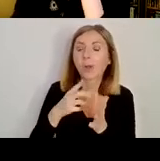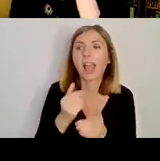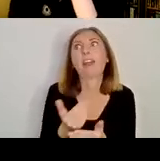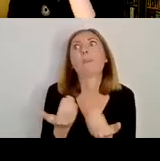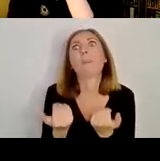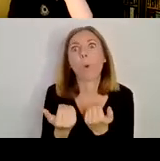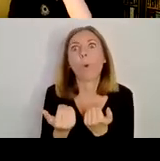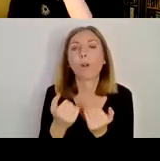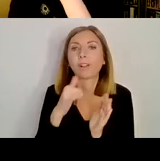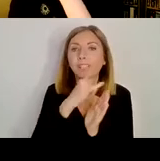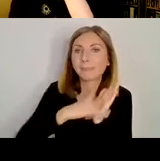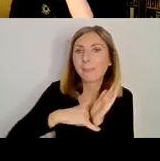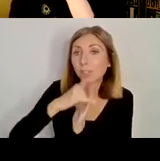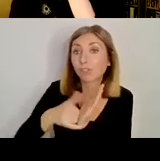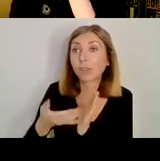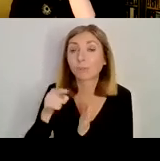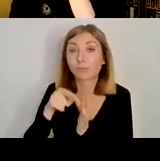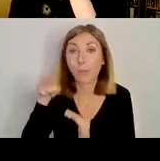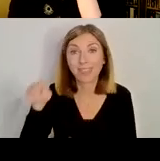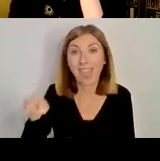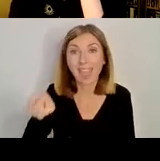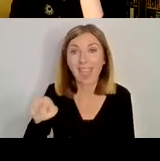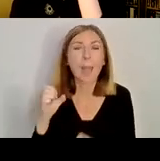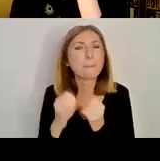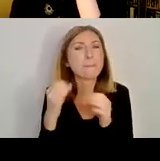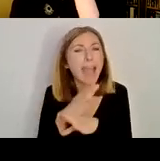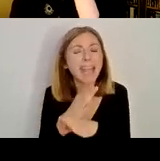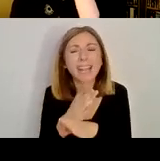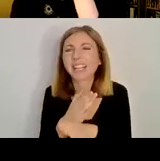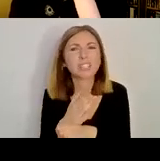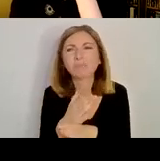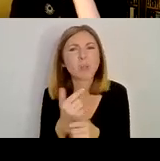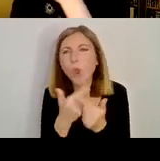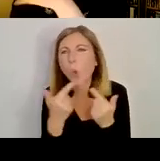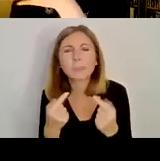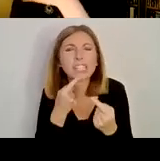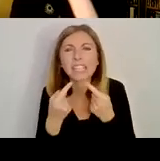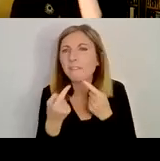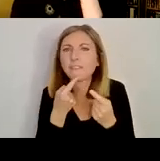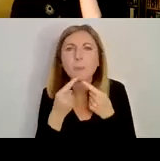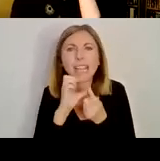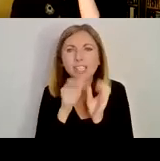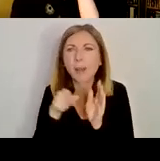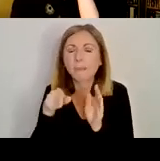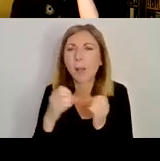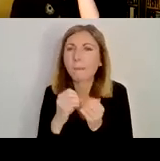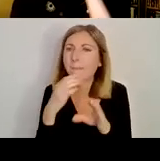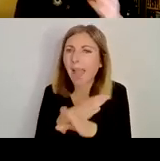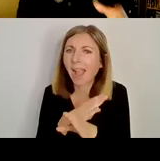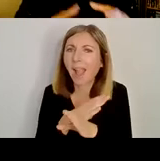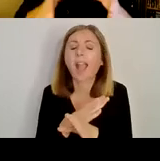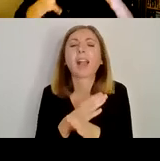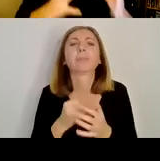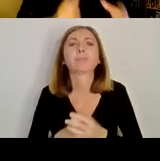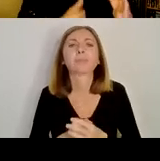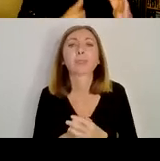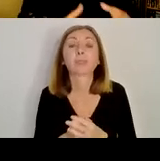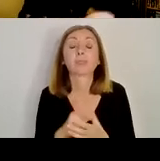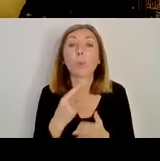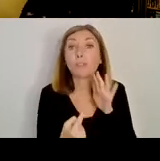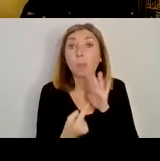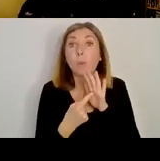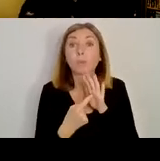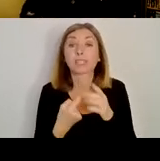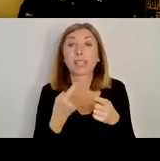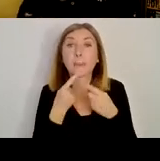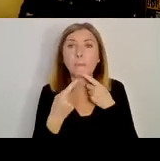Bangor, which is in the Ambrosiana in Milan. It's probably produced around 700 and is one of the most important